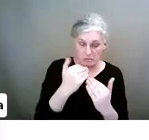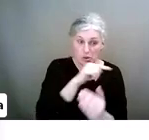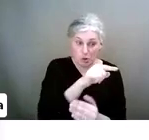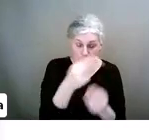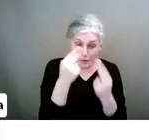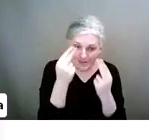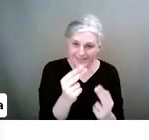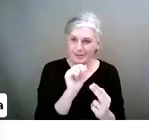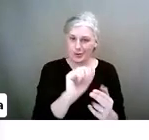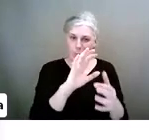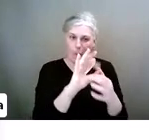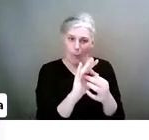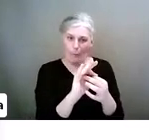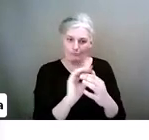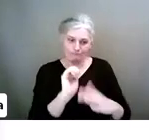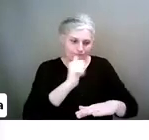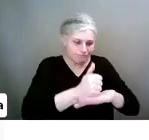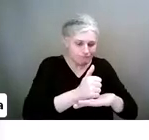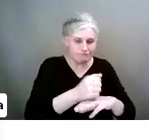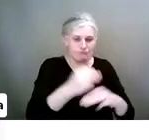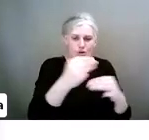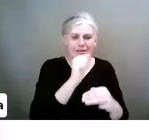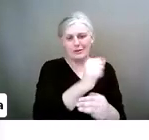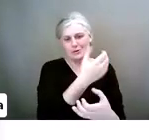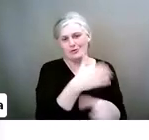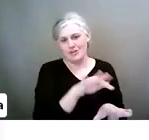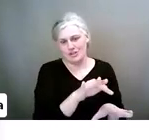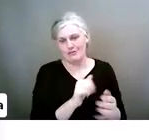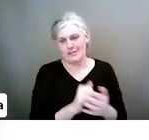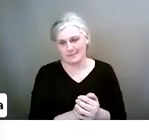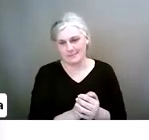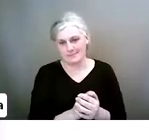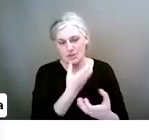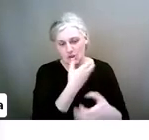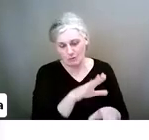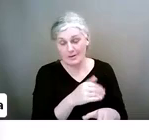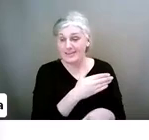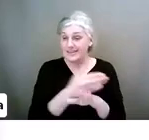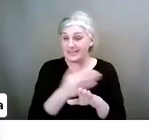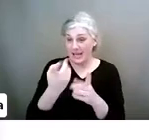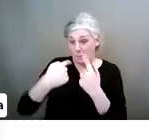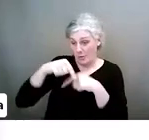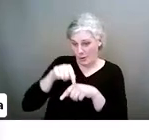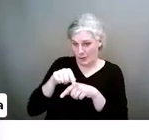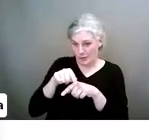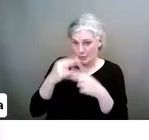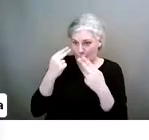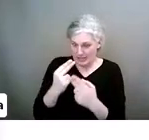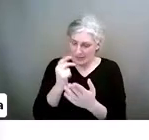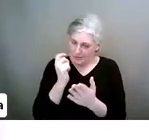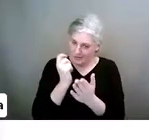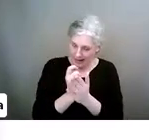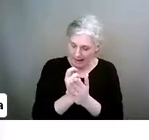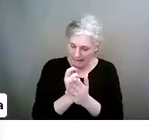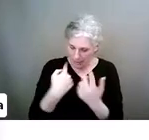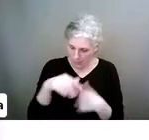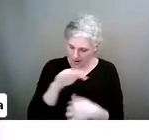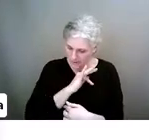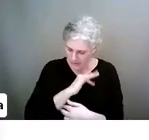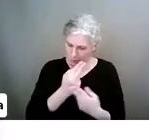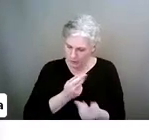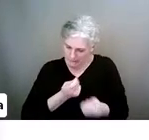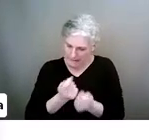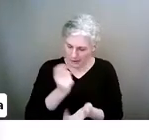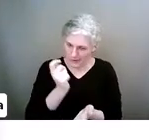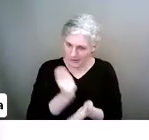home to help safeguard your children. And it starts with us. We have to put in the time. It's not something